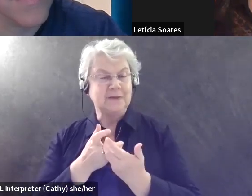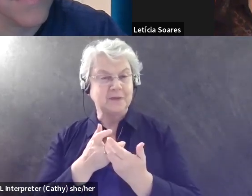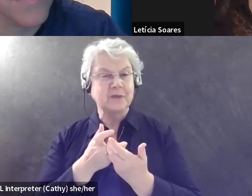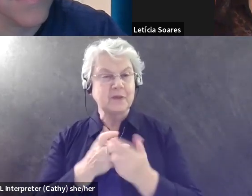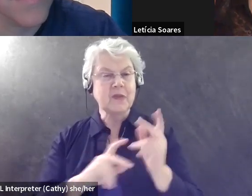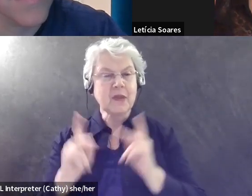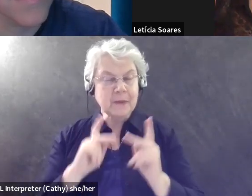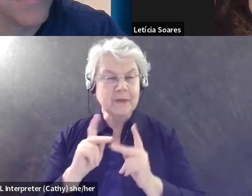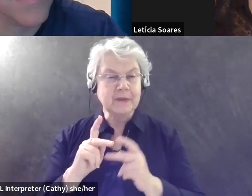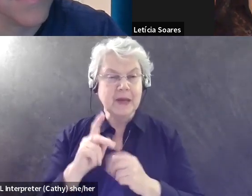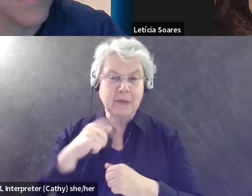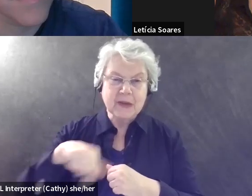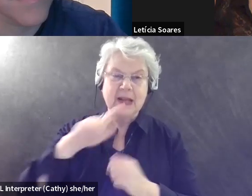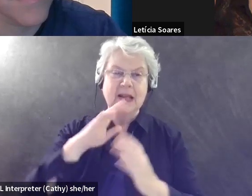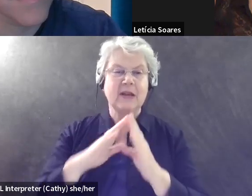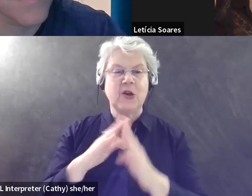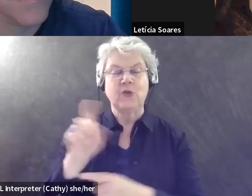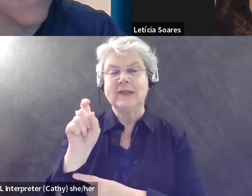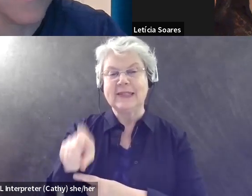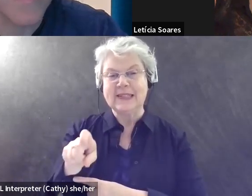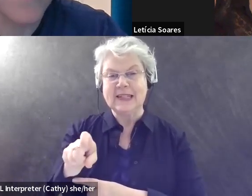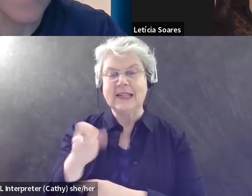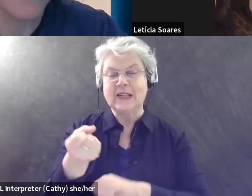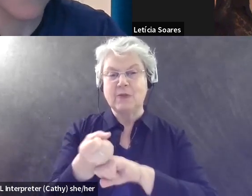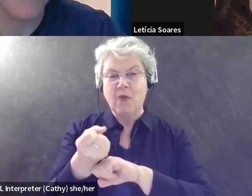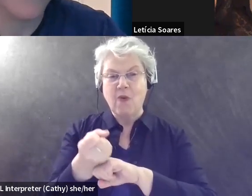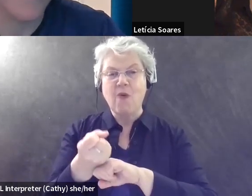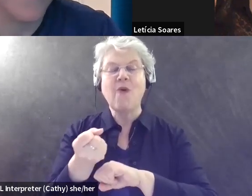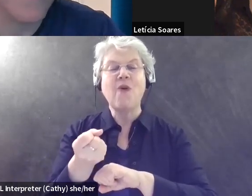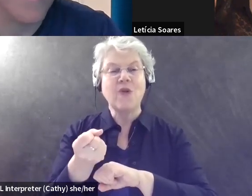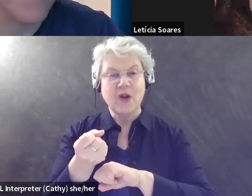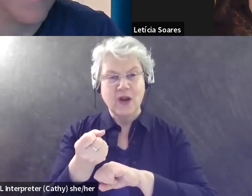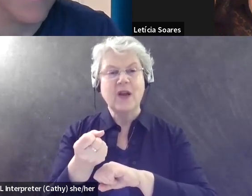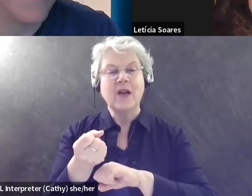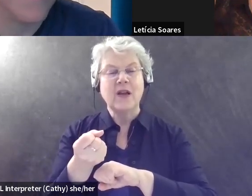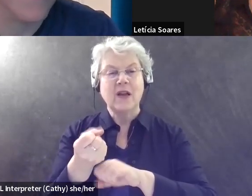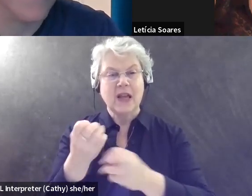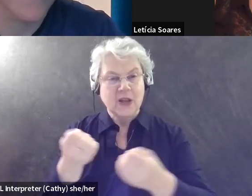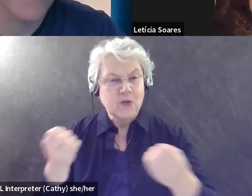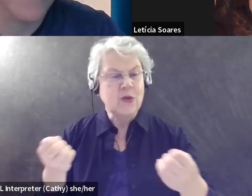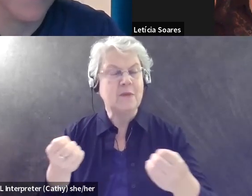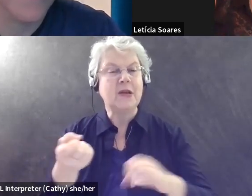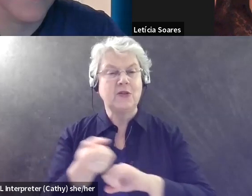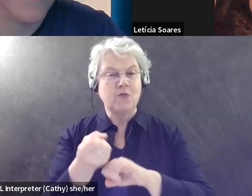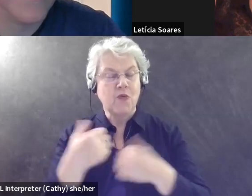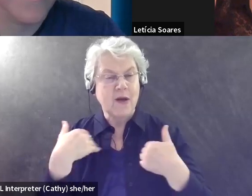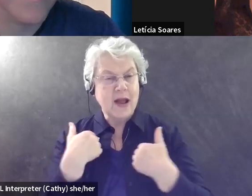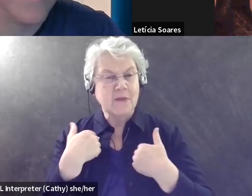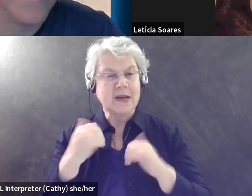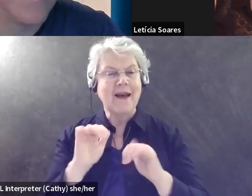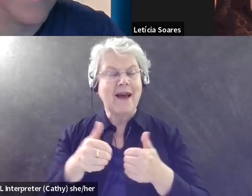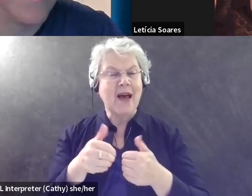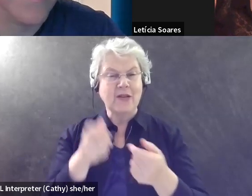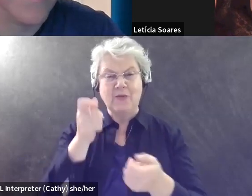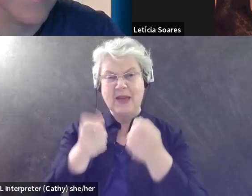people that do need to have supporting animals with them. Um, how can we accommodate